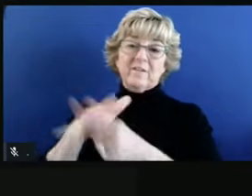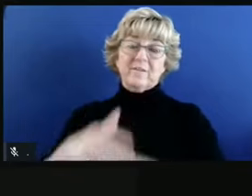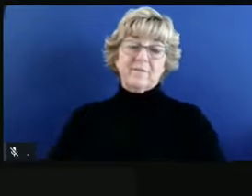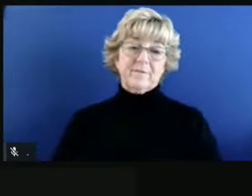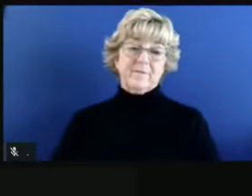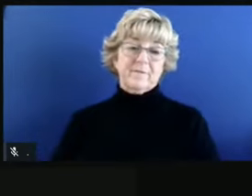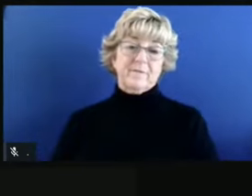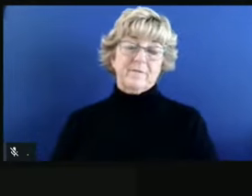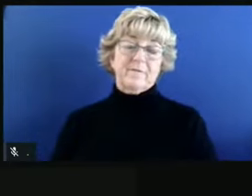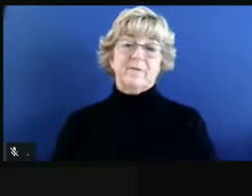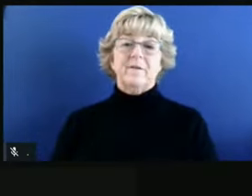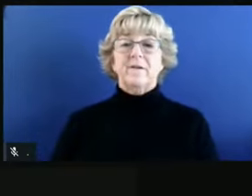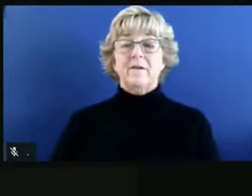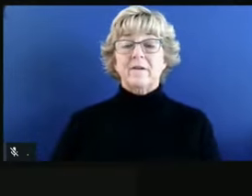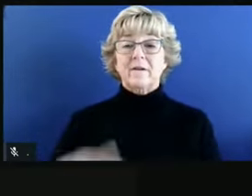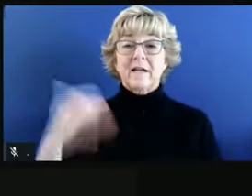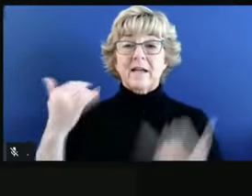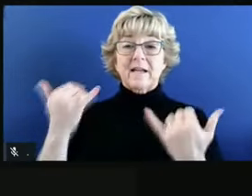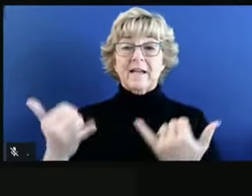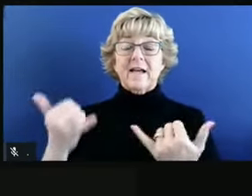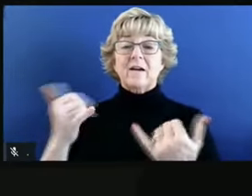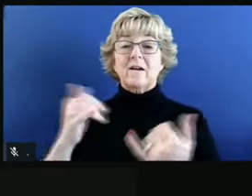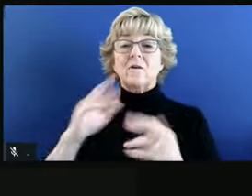Kenny Chow, KPIX.